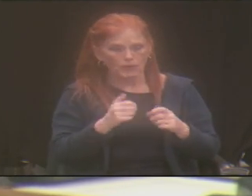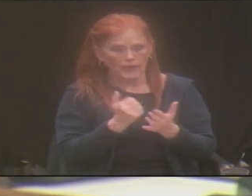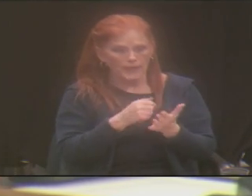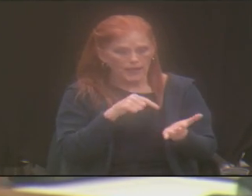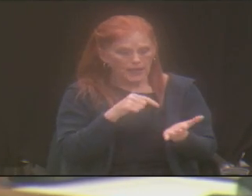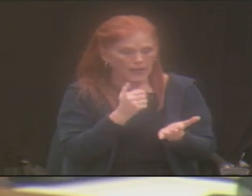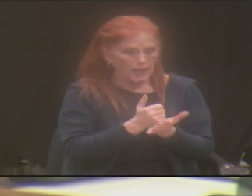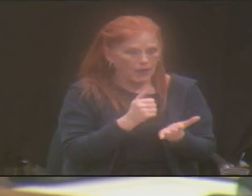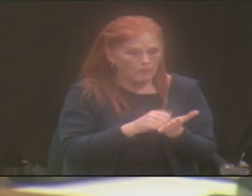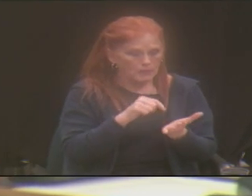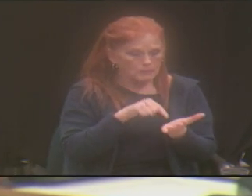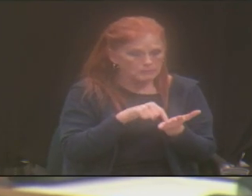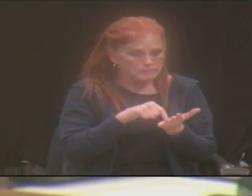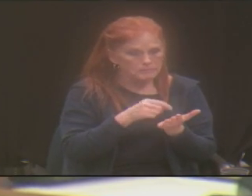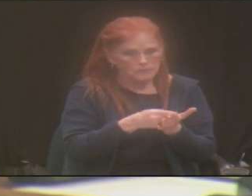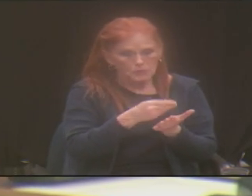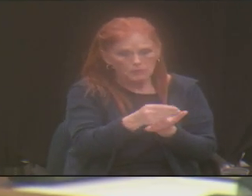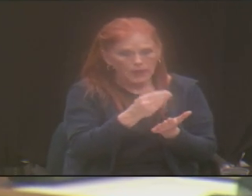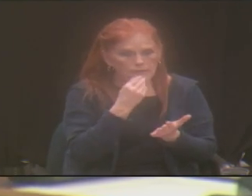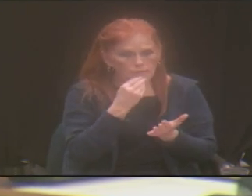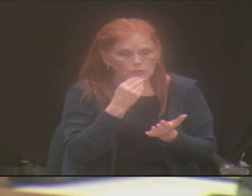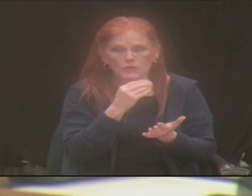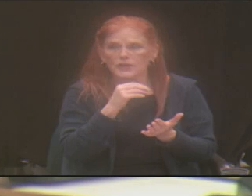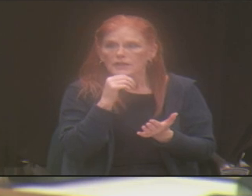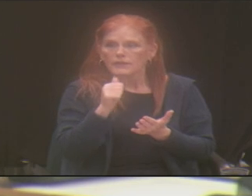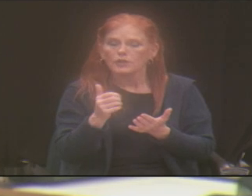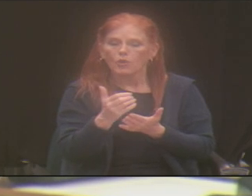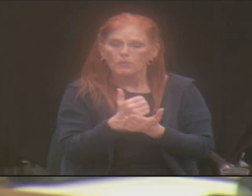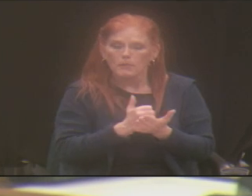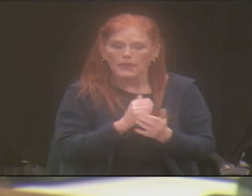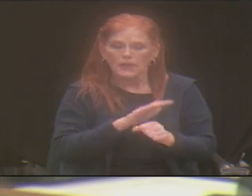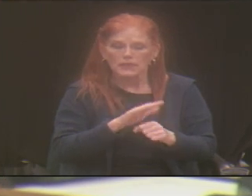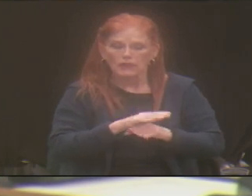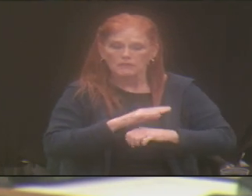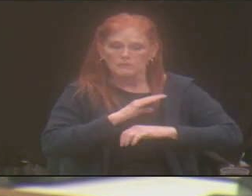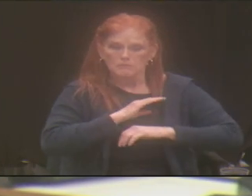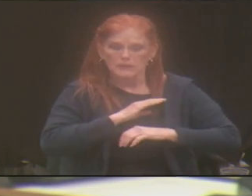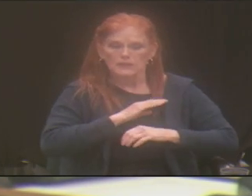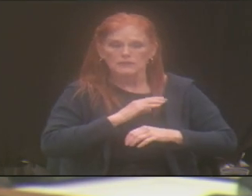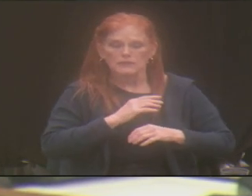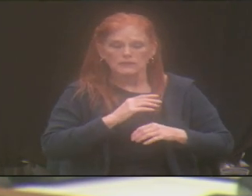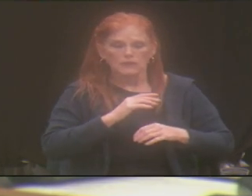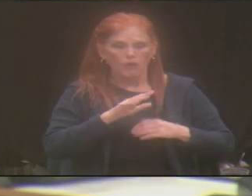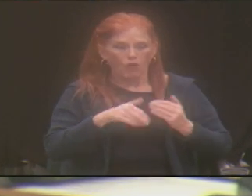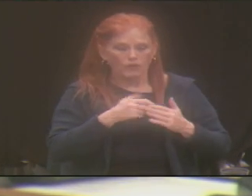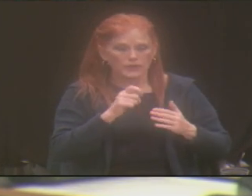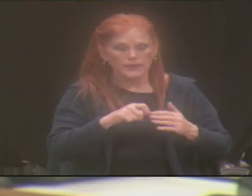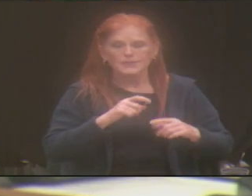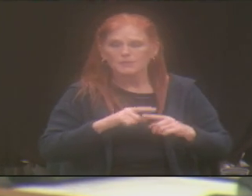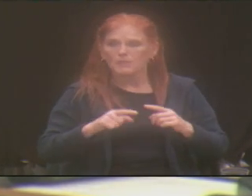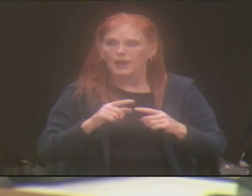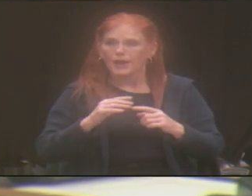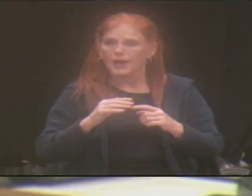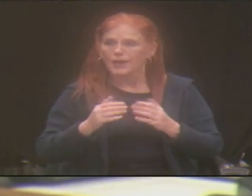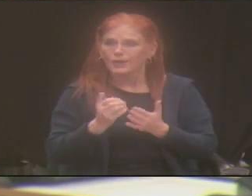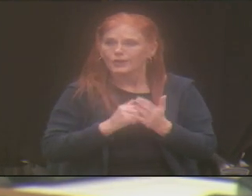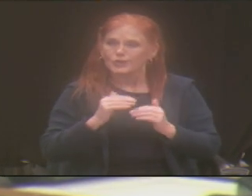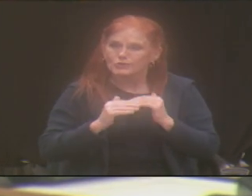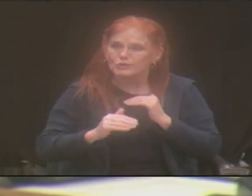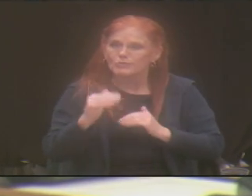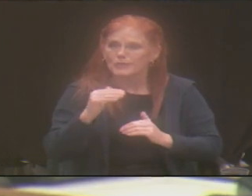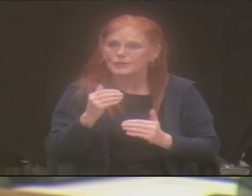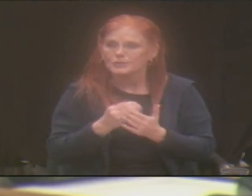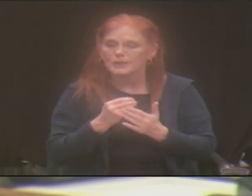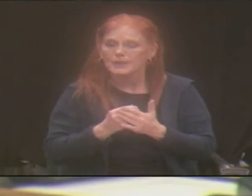don't make enough to meet the cost of living, but yet they make too much to get